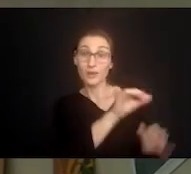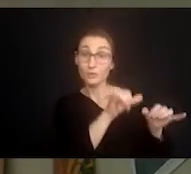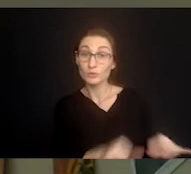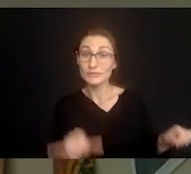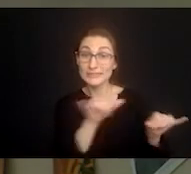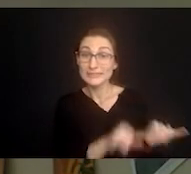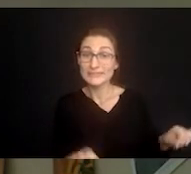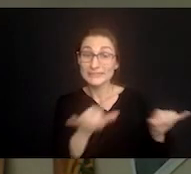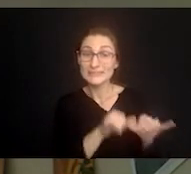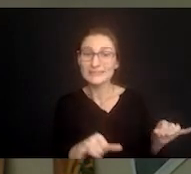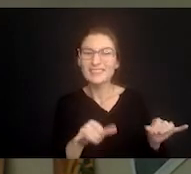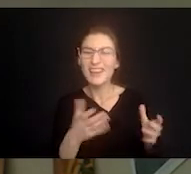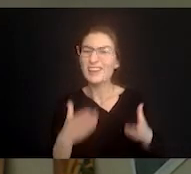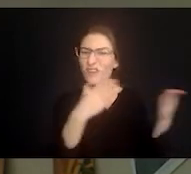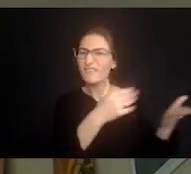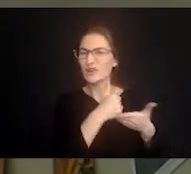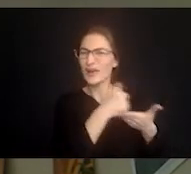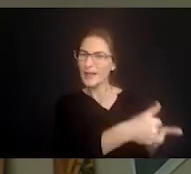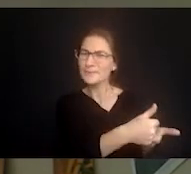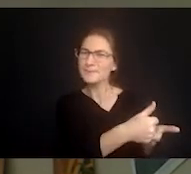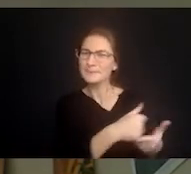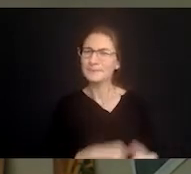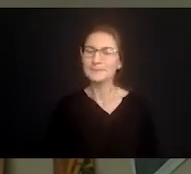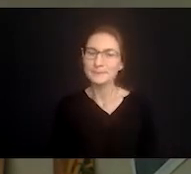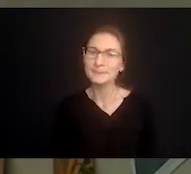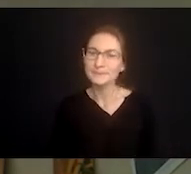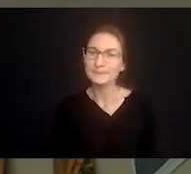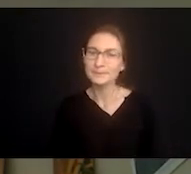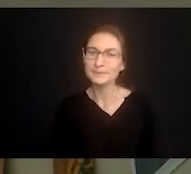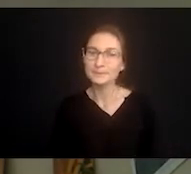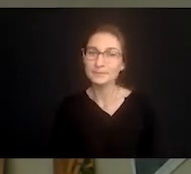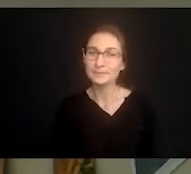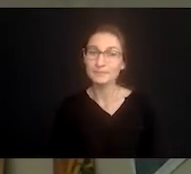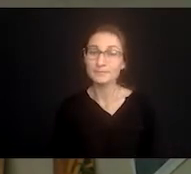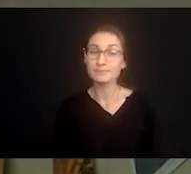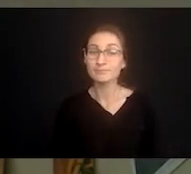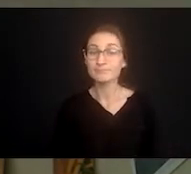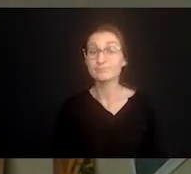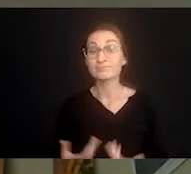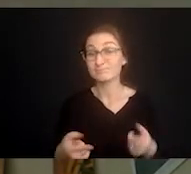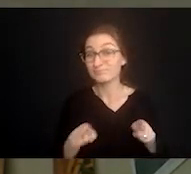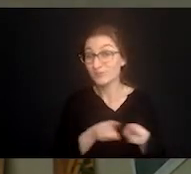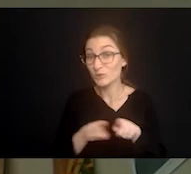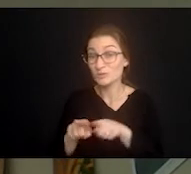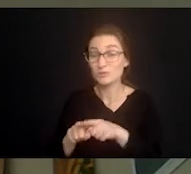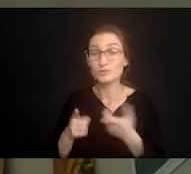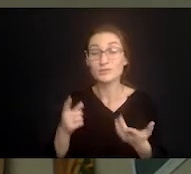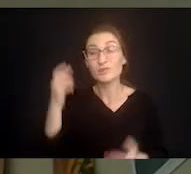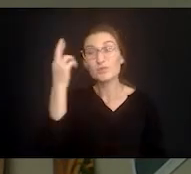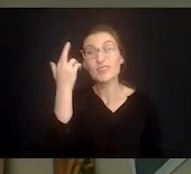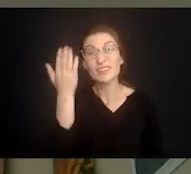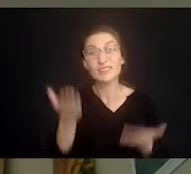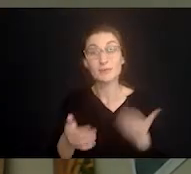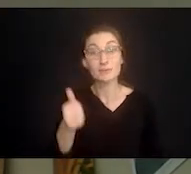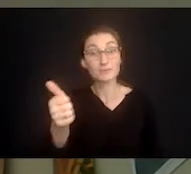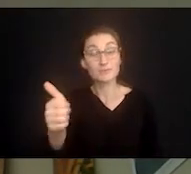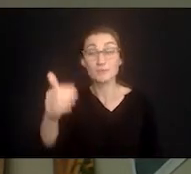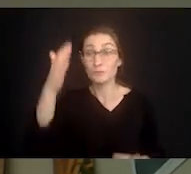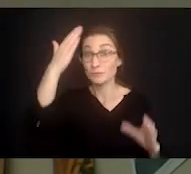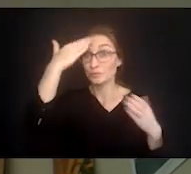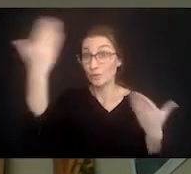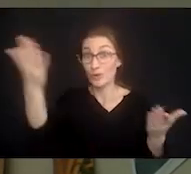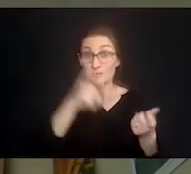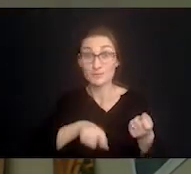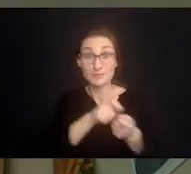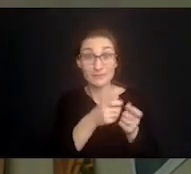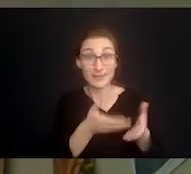then offer to help excuse me and then know realize that there are things that you don't know and